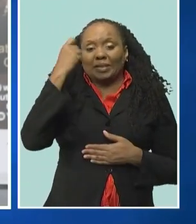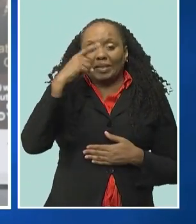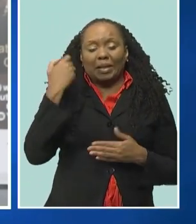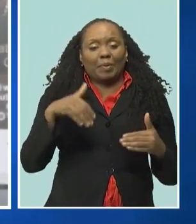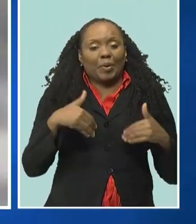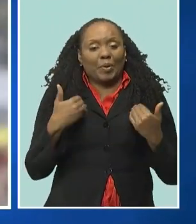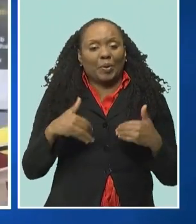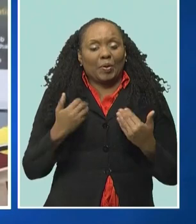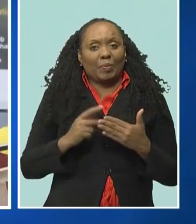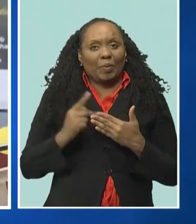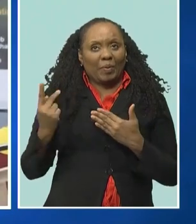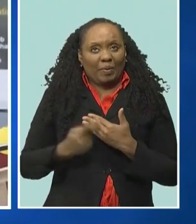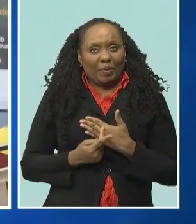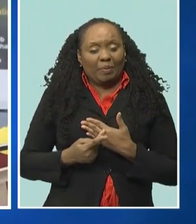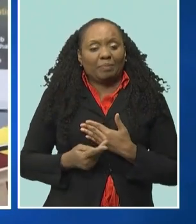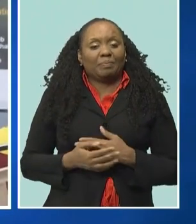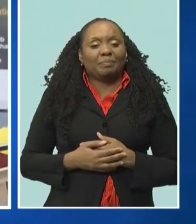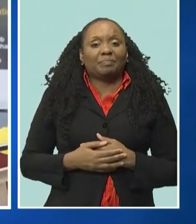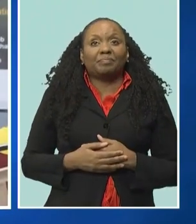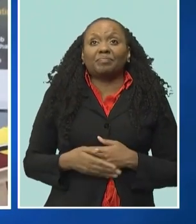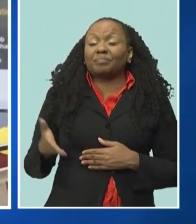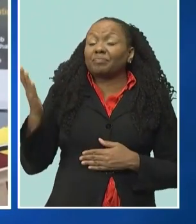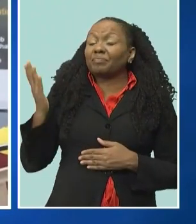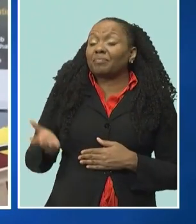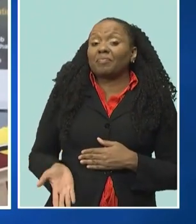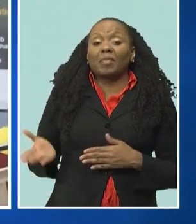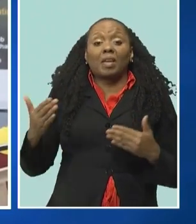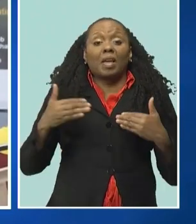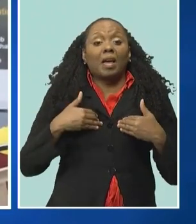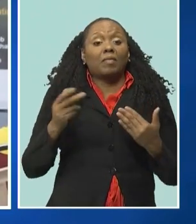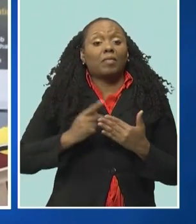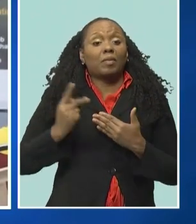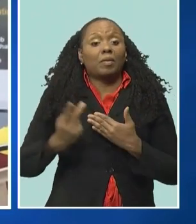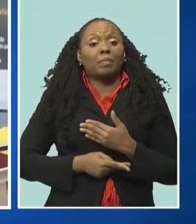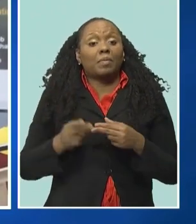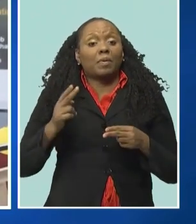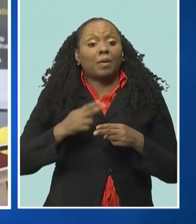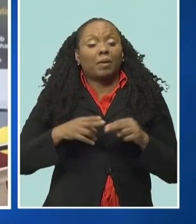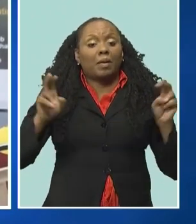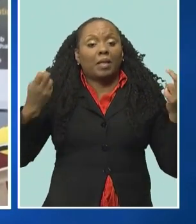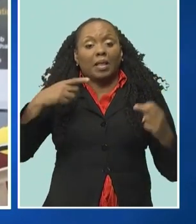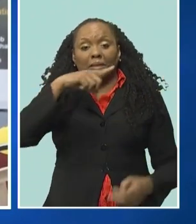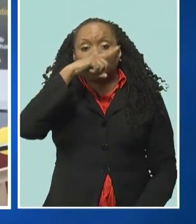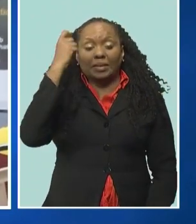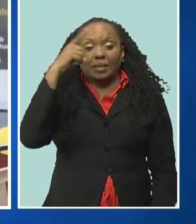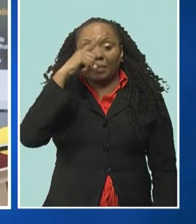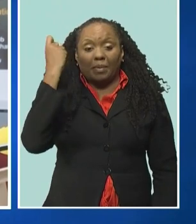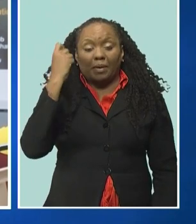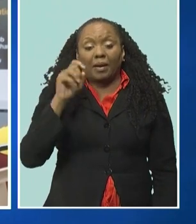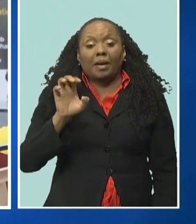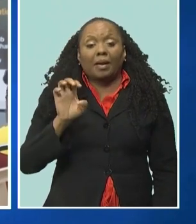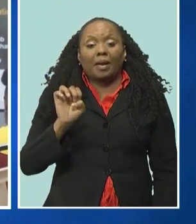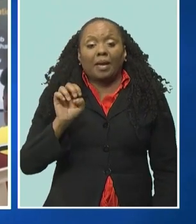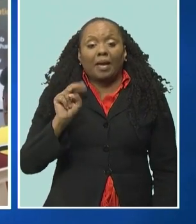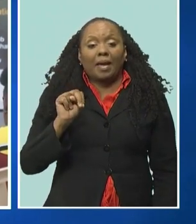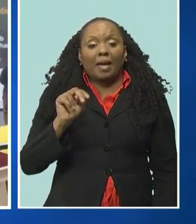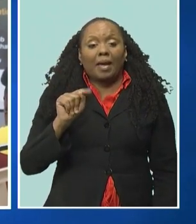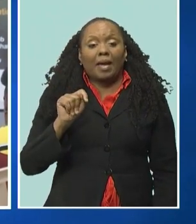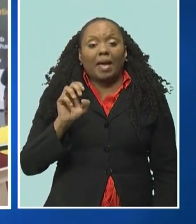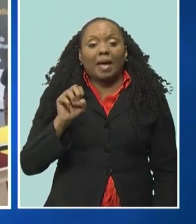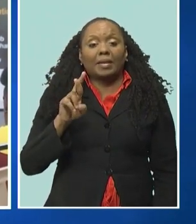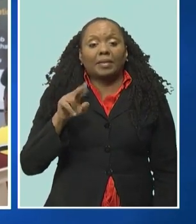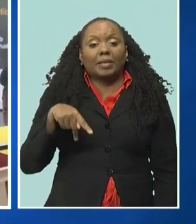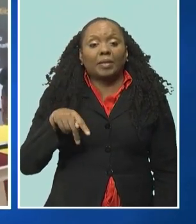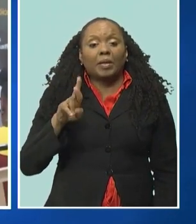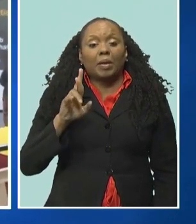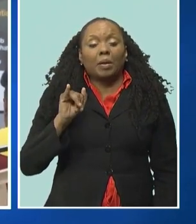students gathered. We have a program called the Summer Enterprise Program which comes under